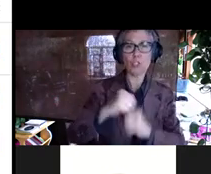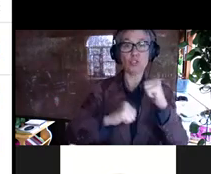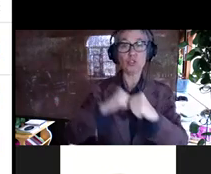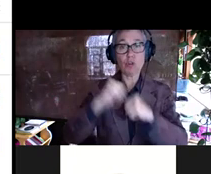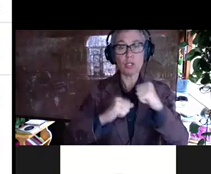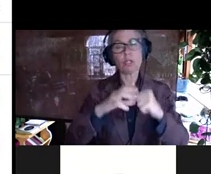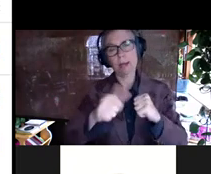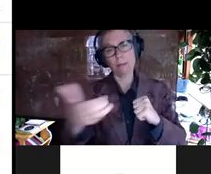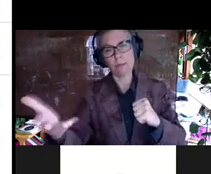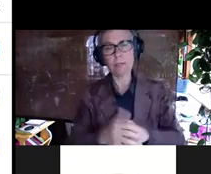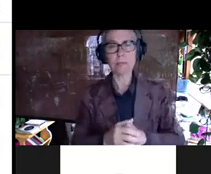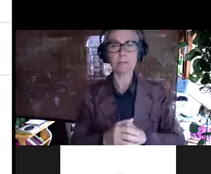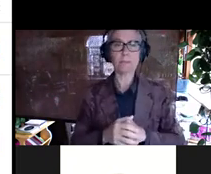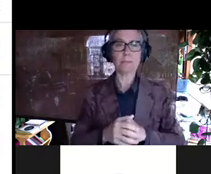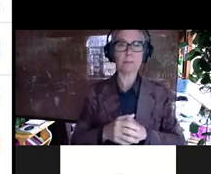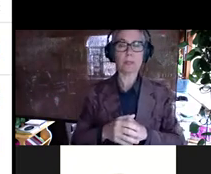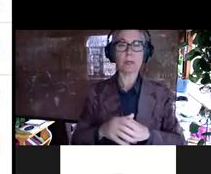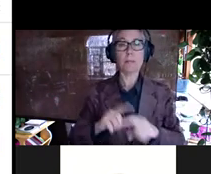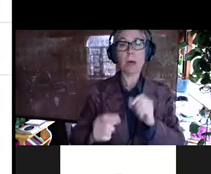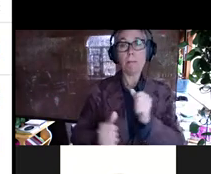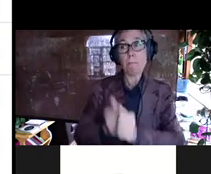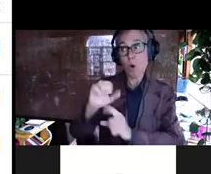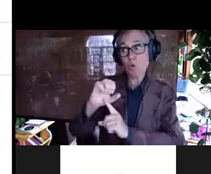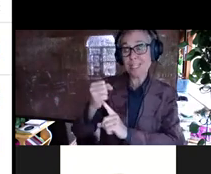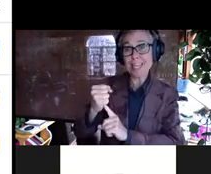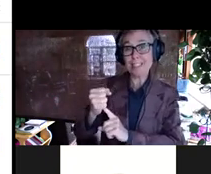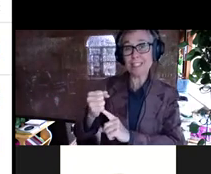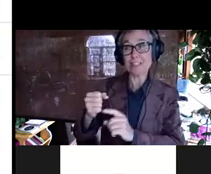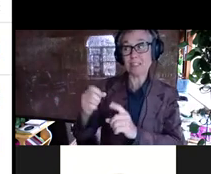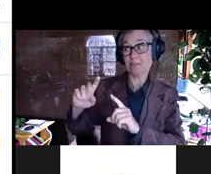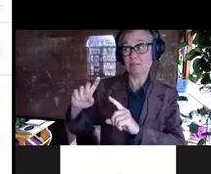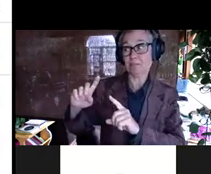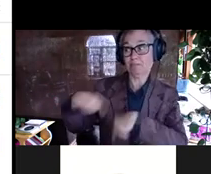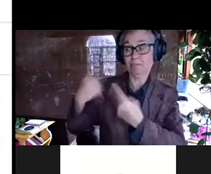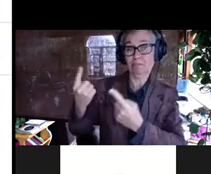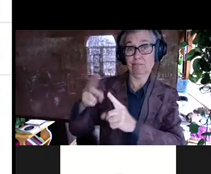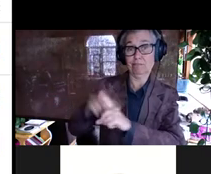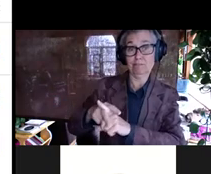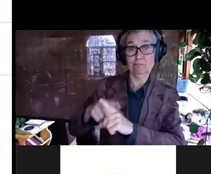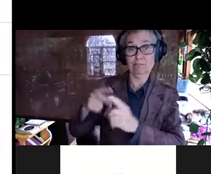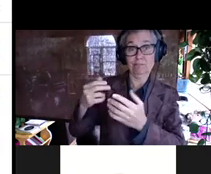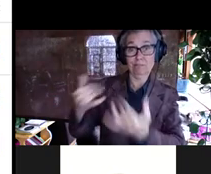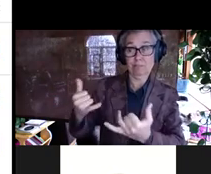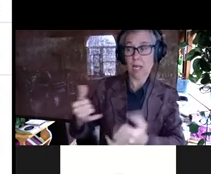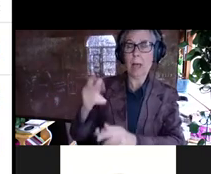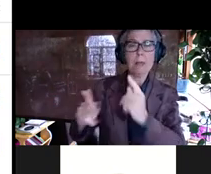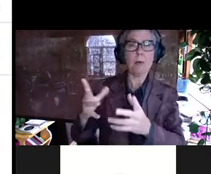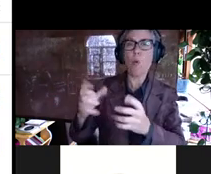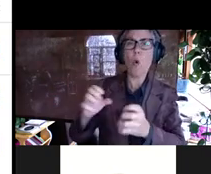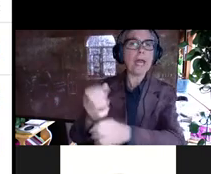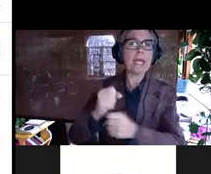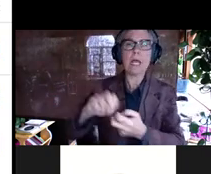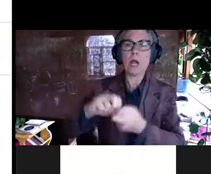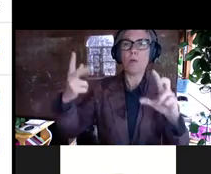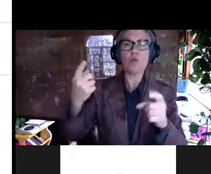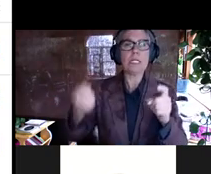in, in most of Pace's application to date, people just want to get a protein that works essentially